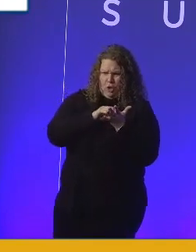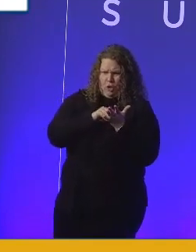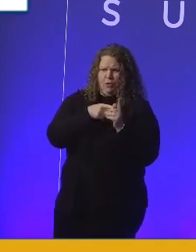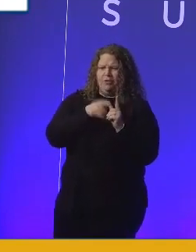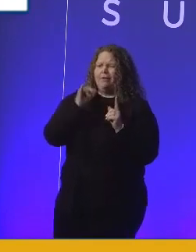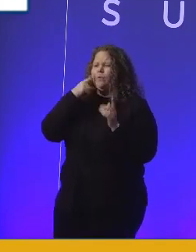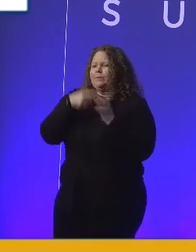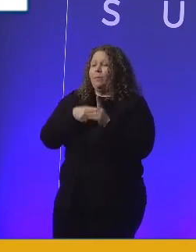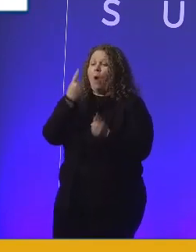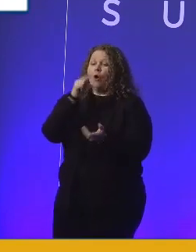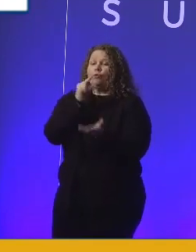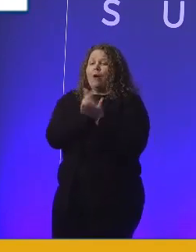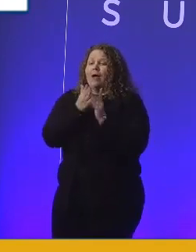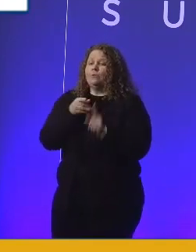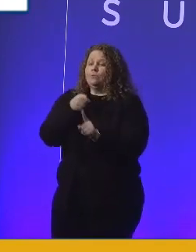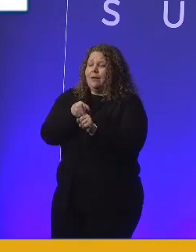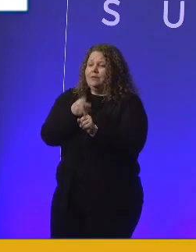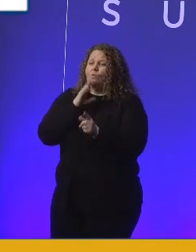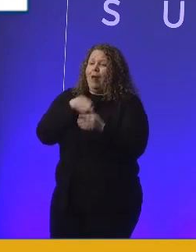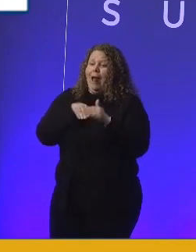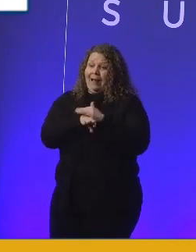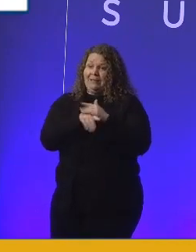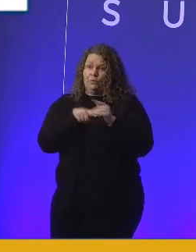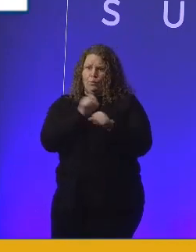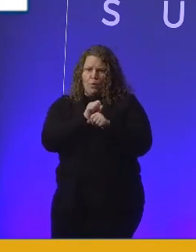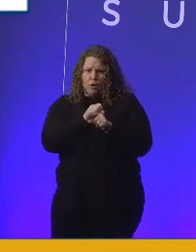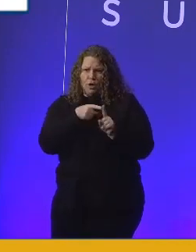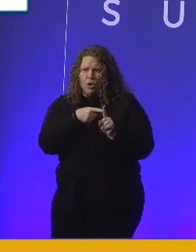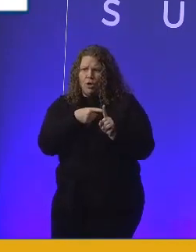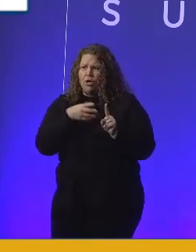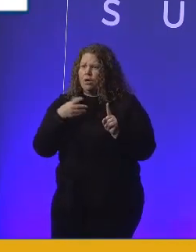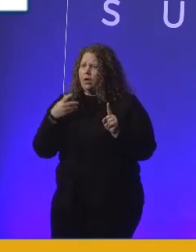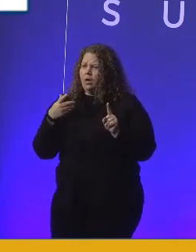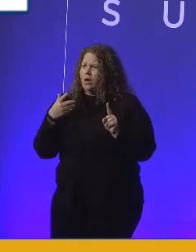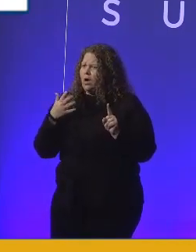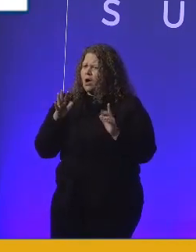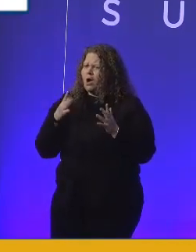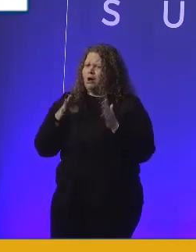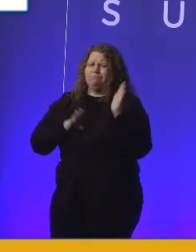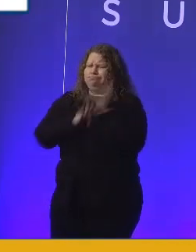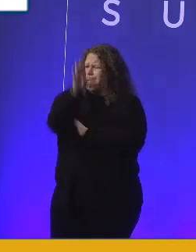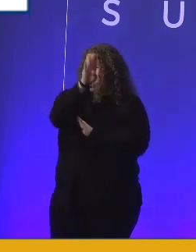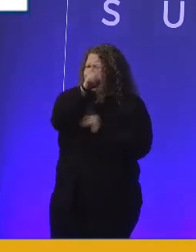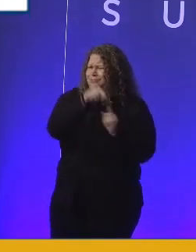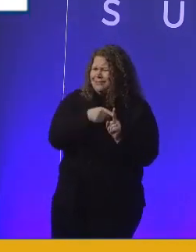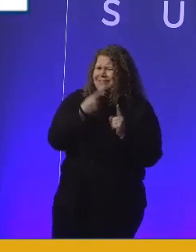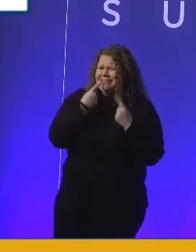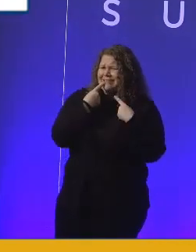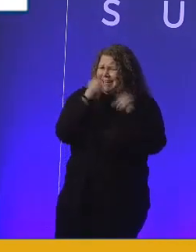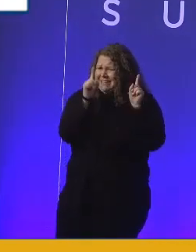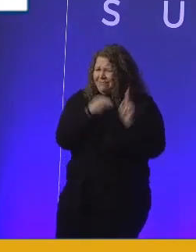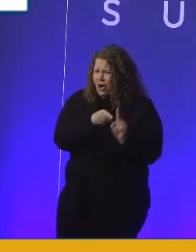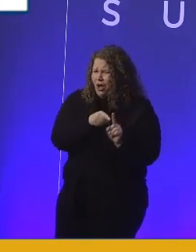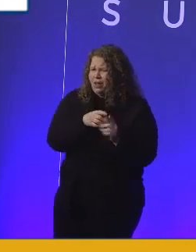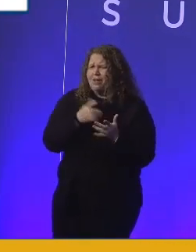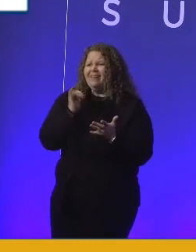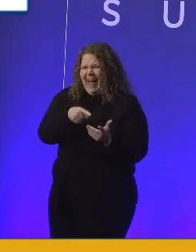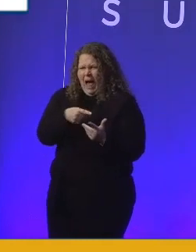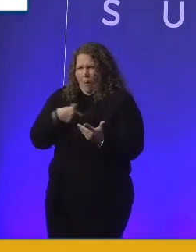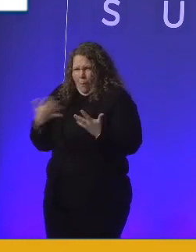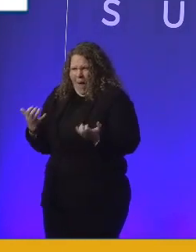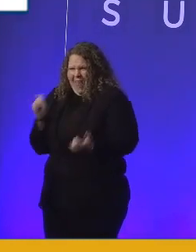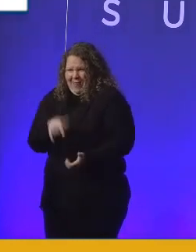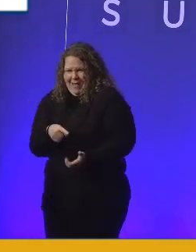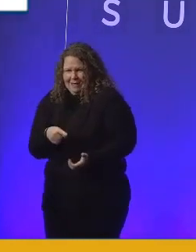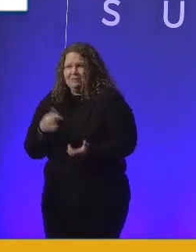just, like, taken it and run. And that's, you know, that's something we can all do to pay this knowledge forward. Stop. Platform